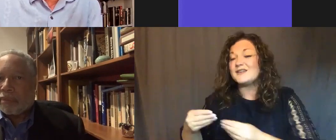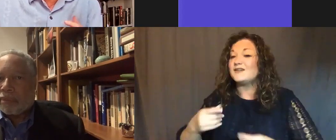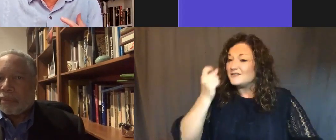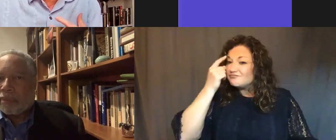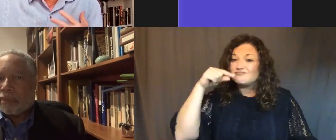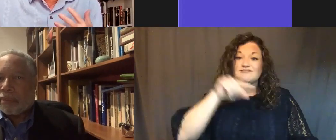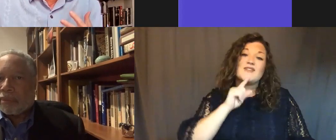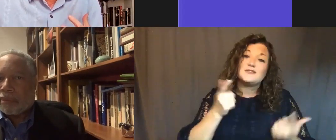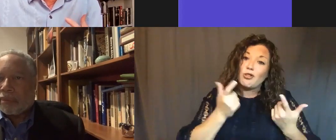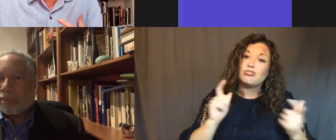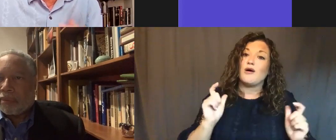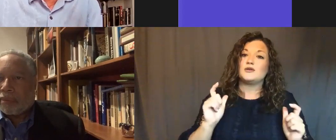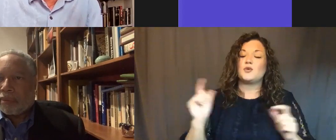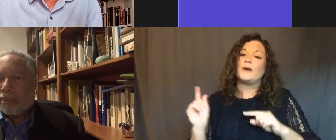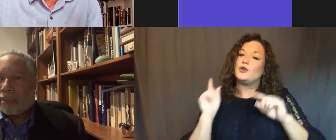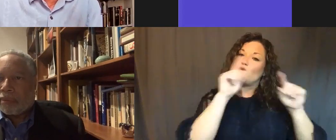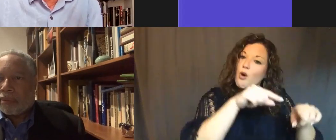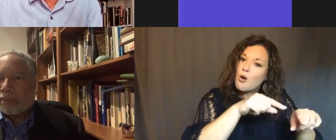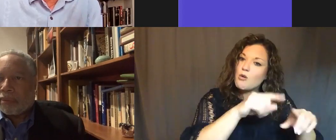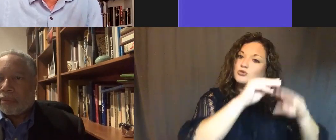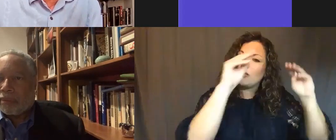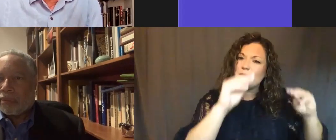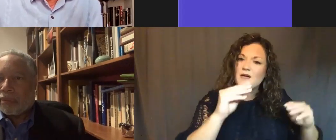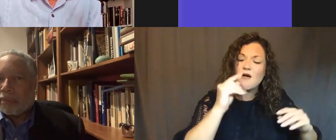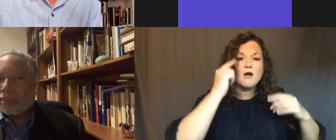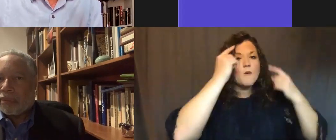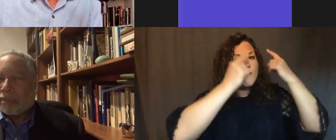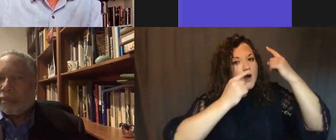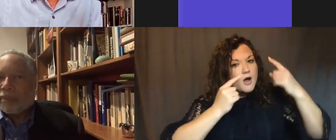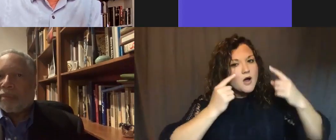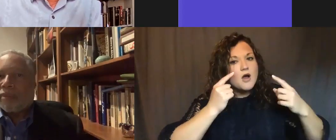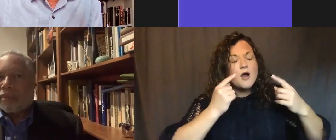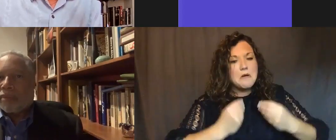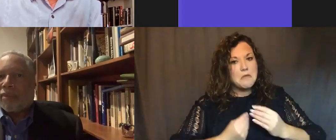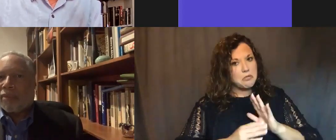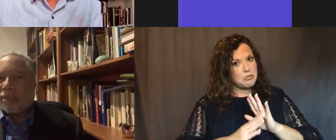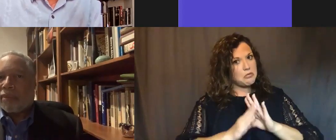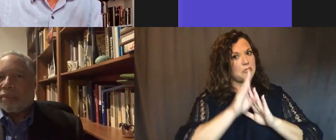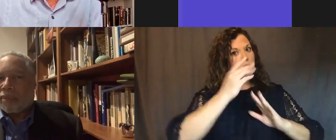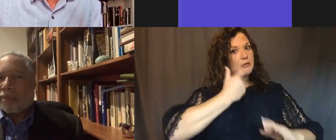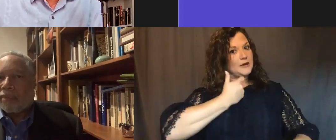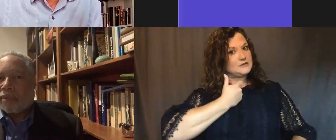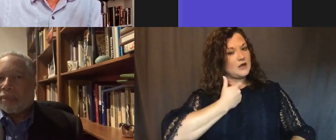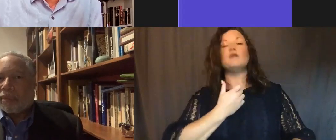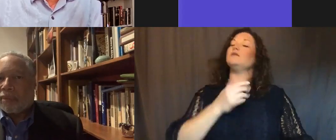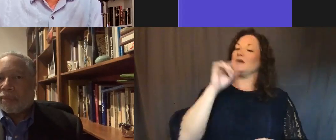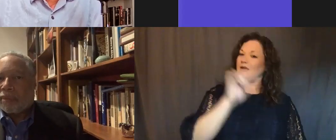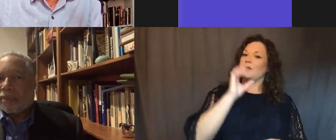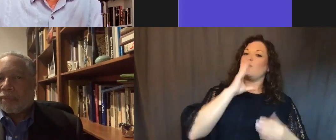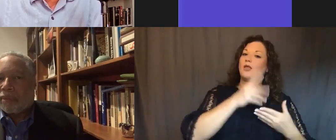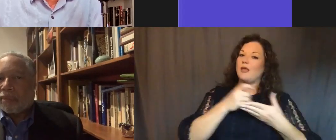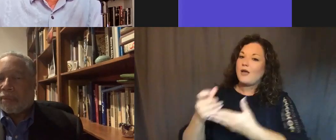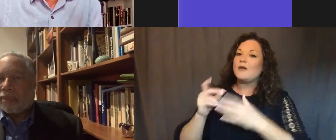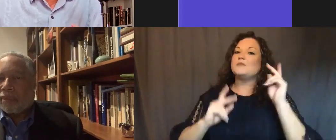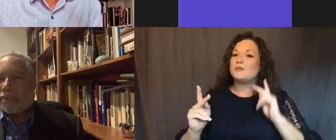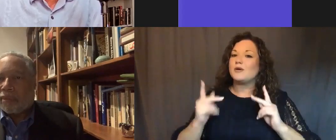you wince, you also wonder and you grow. And so it will help people understand the transformative